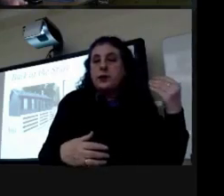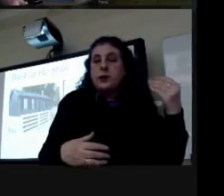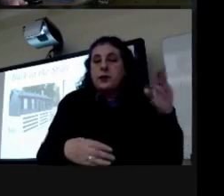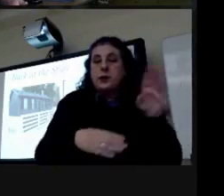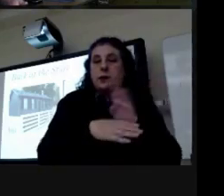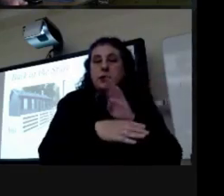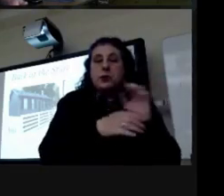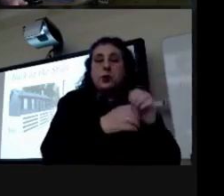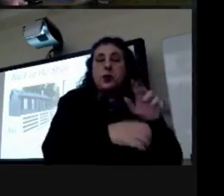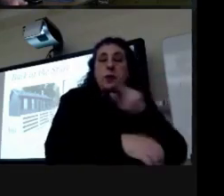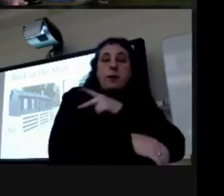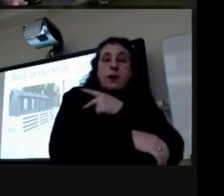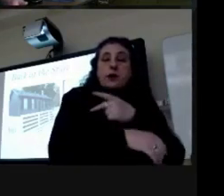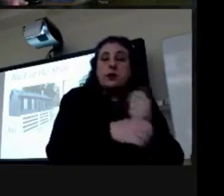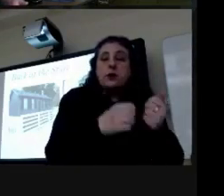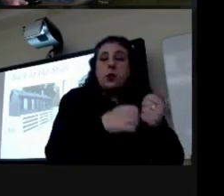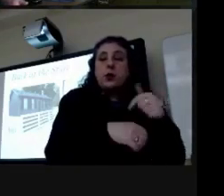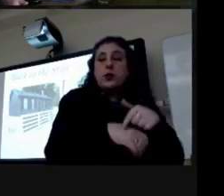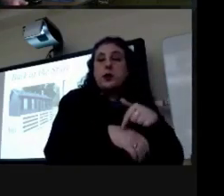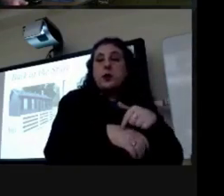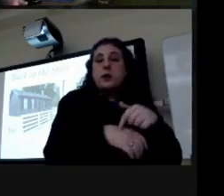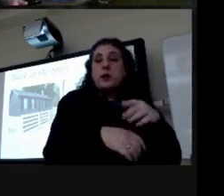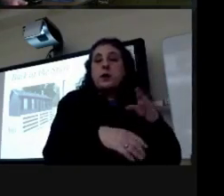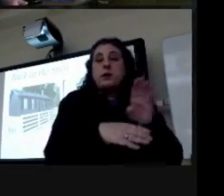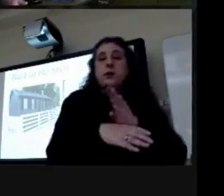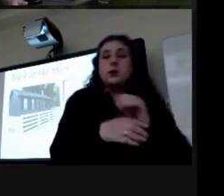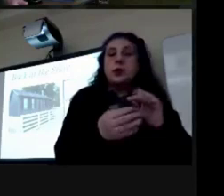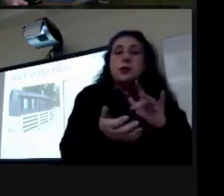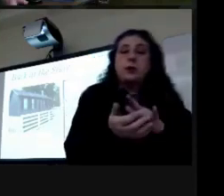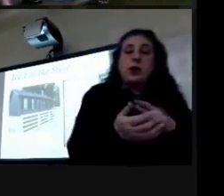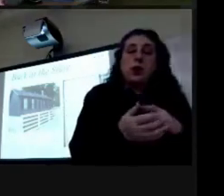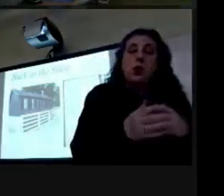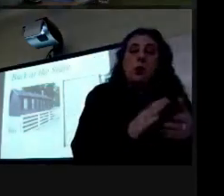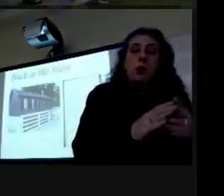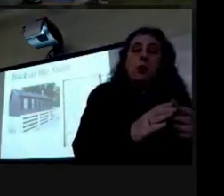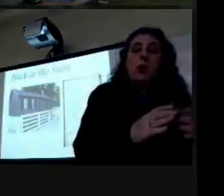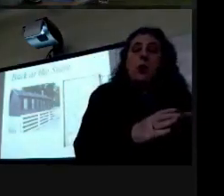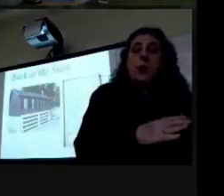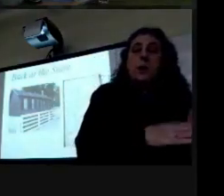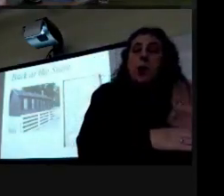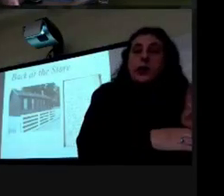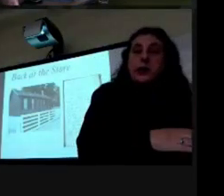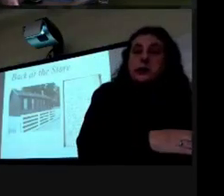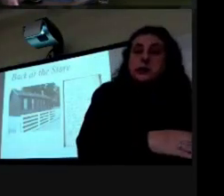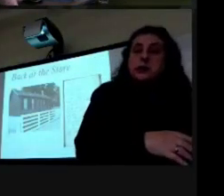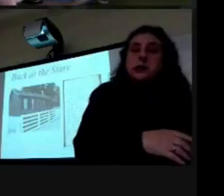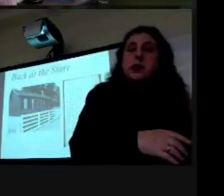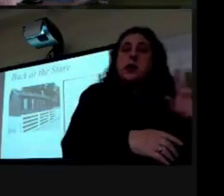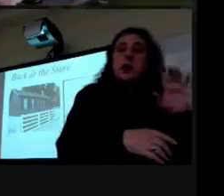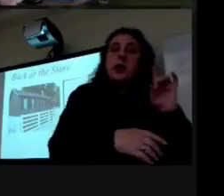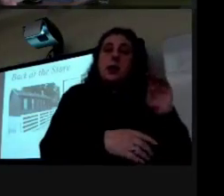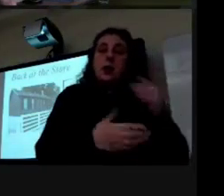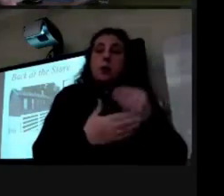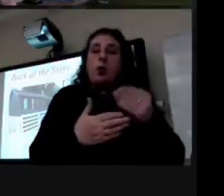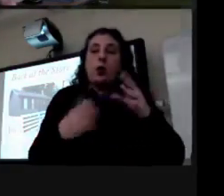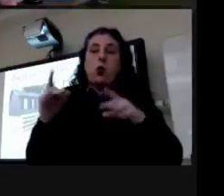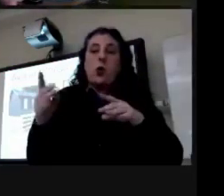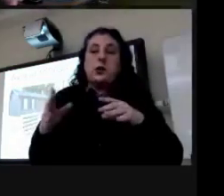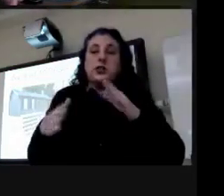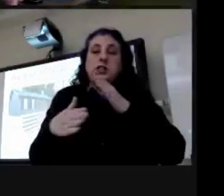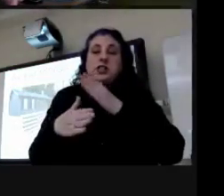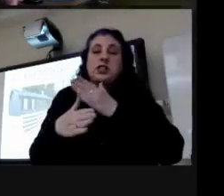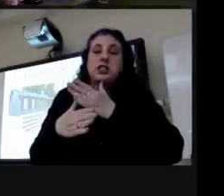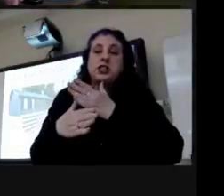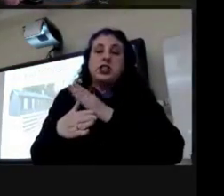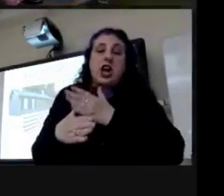once the time um and was already busy with his medical practice so whatever the case though diller purchased wallace shares on